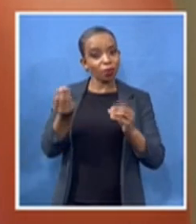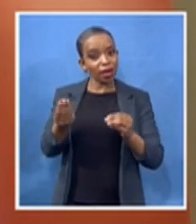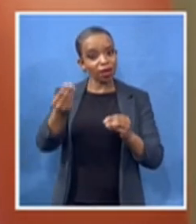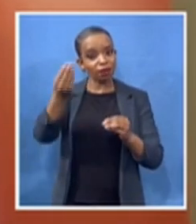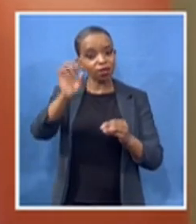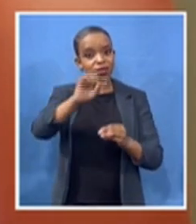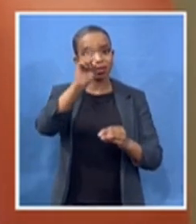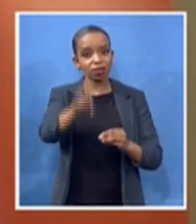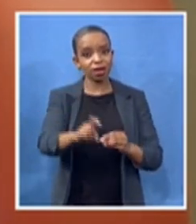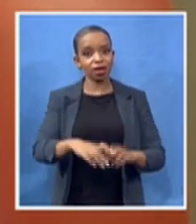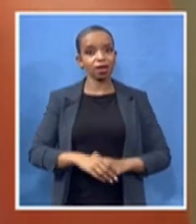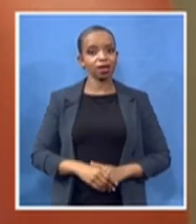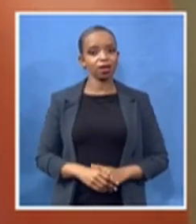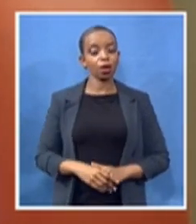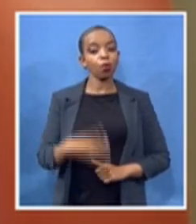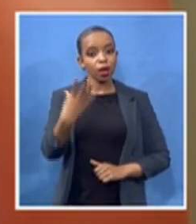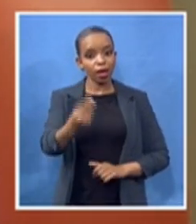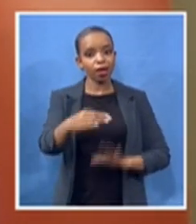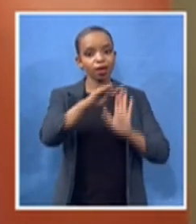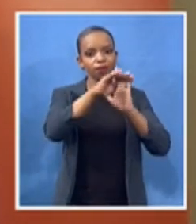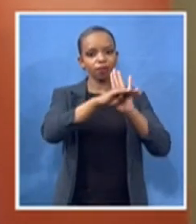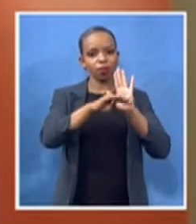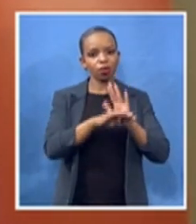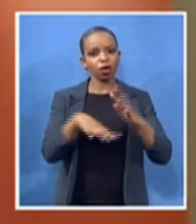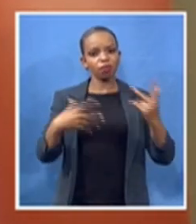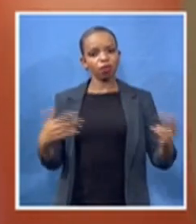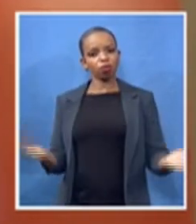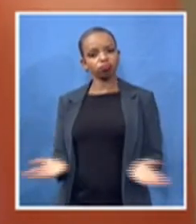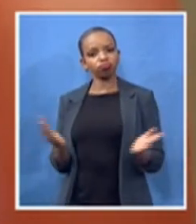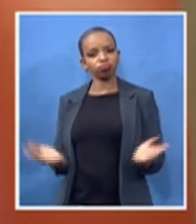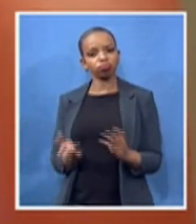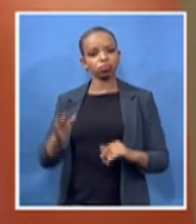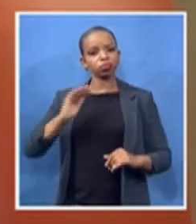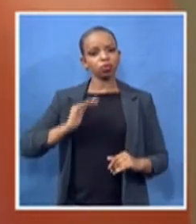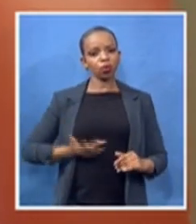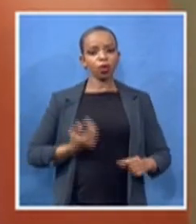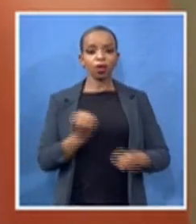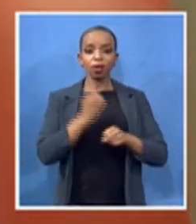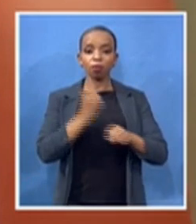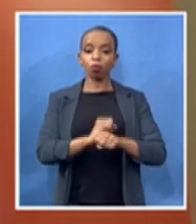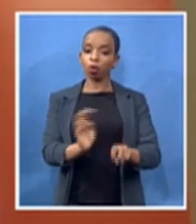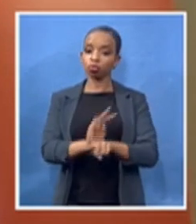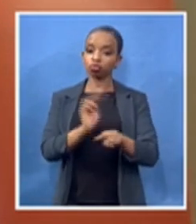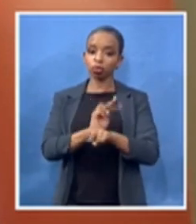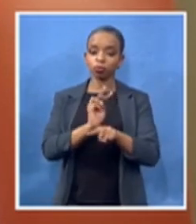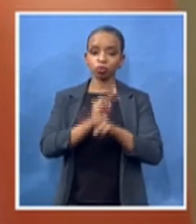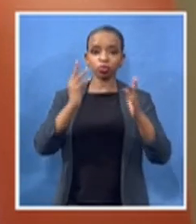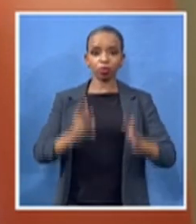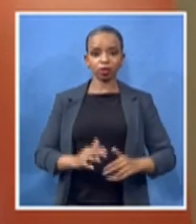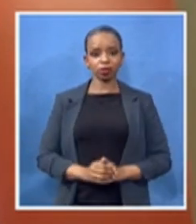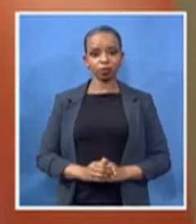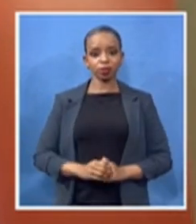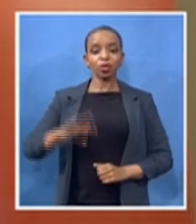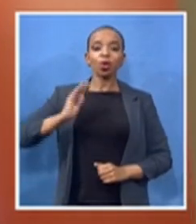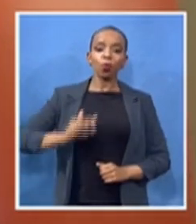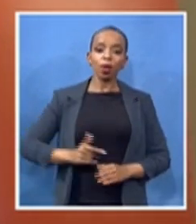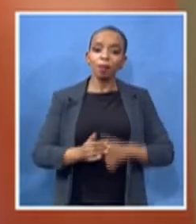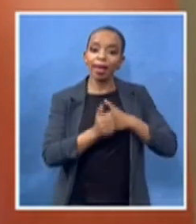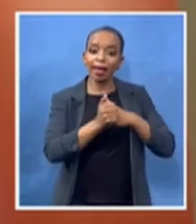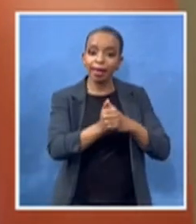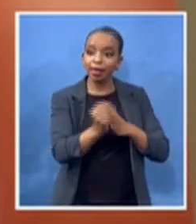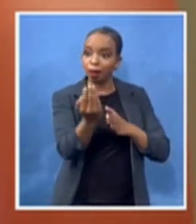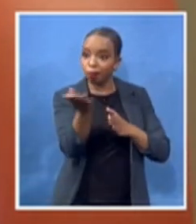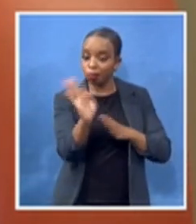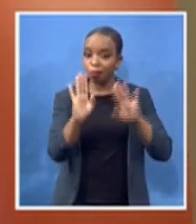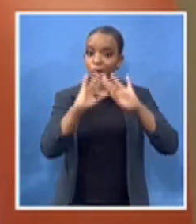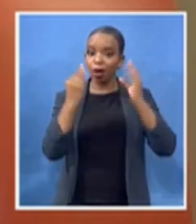and women leaders in our organizations if we are not doing these then indeed